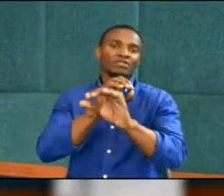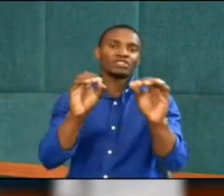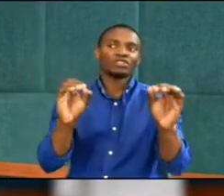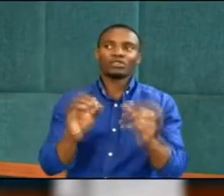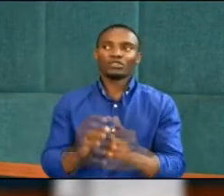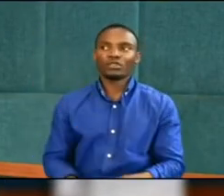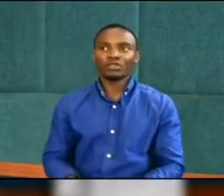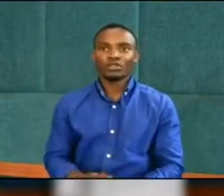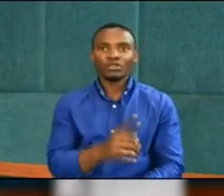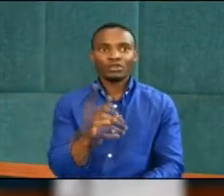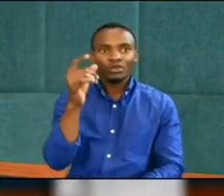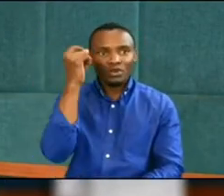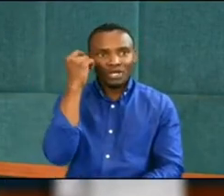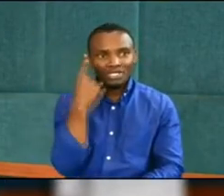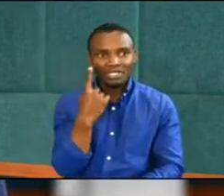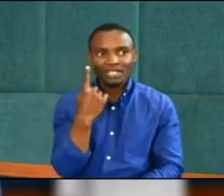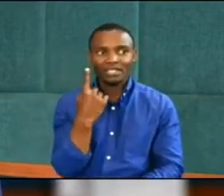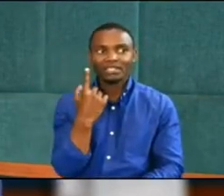Does that make sense to you?